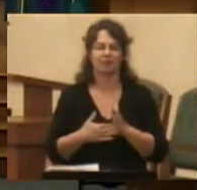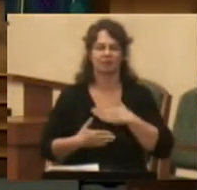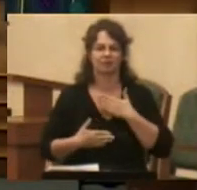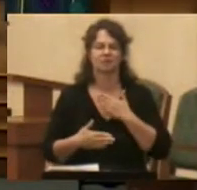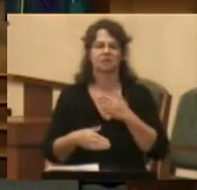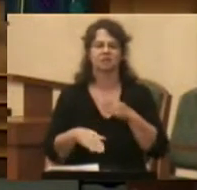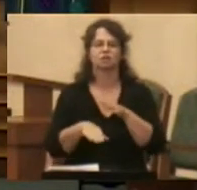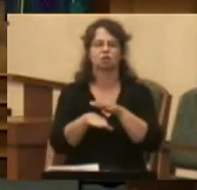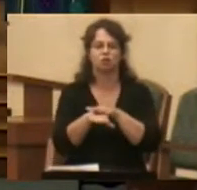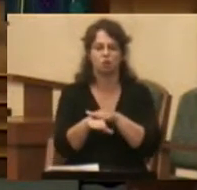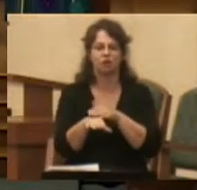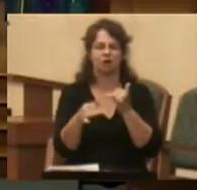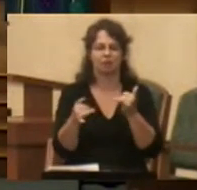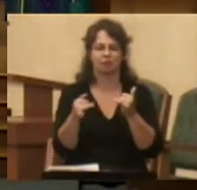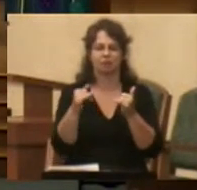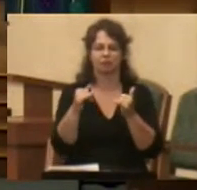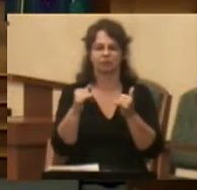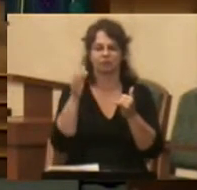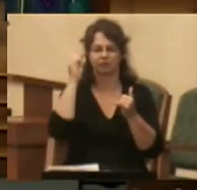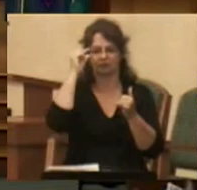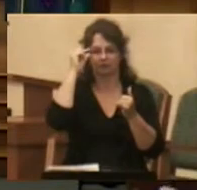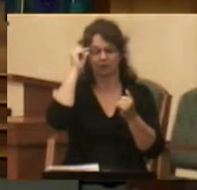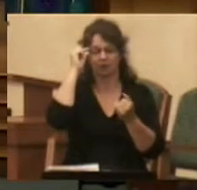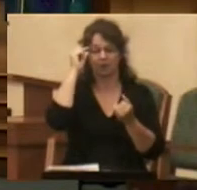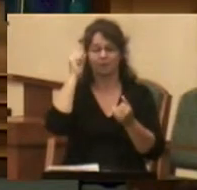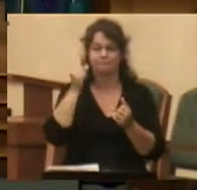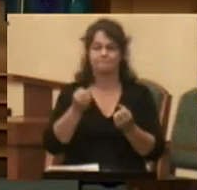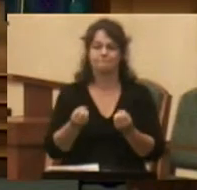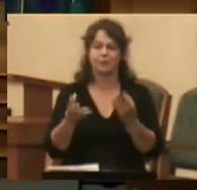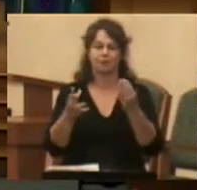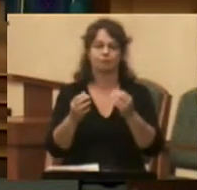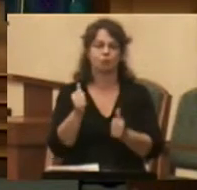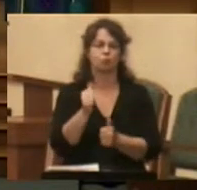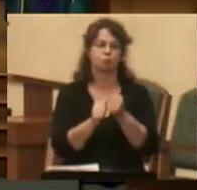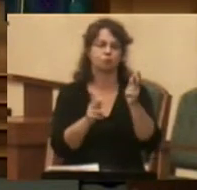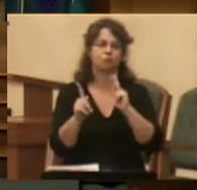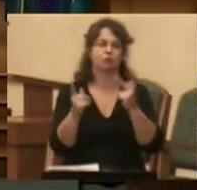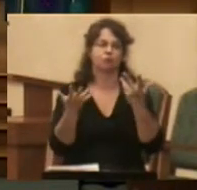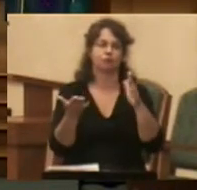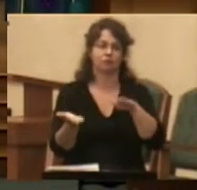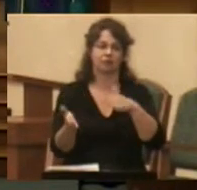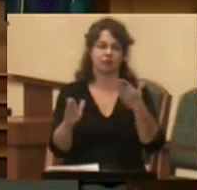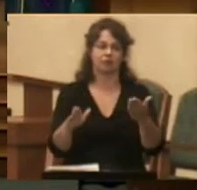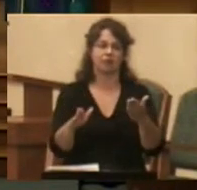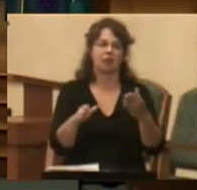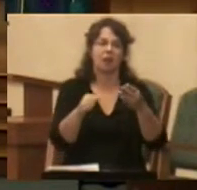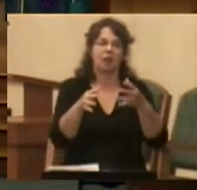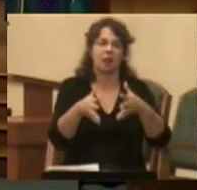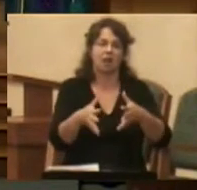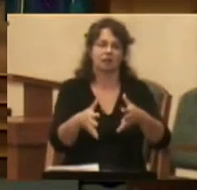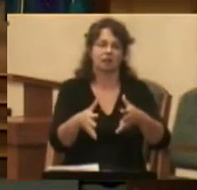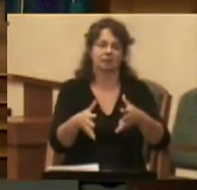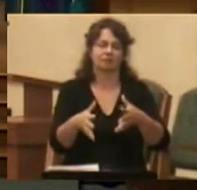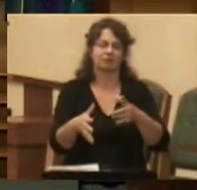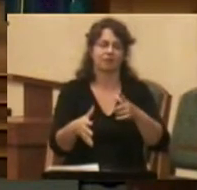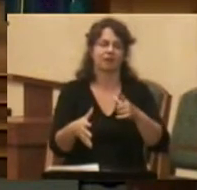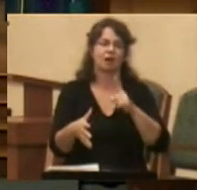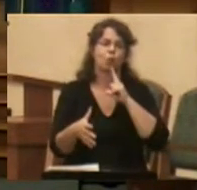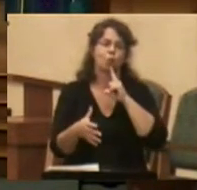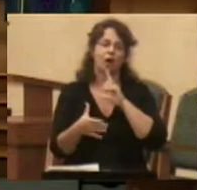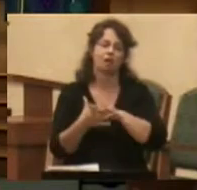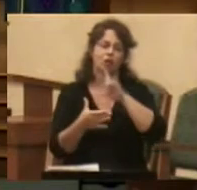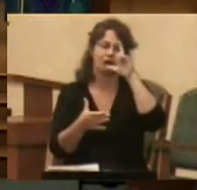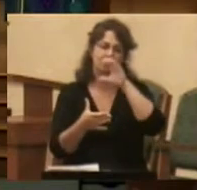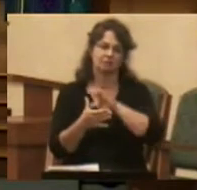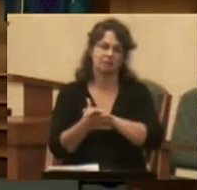in the summer. Many or most of those people who have died have left behind spouses who survive.